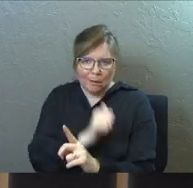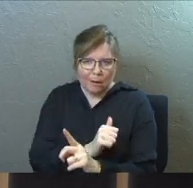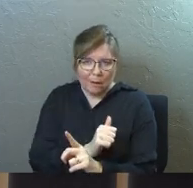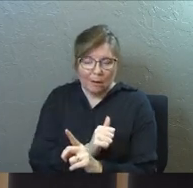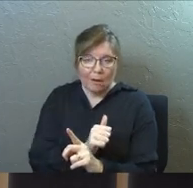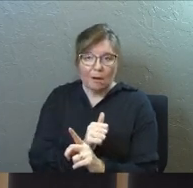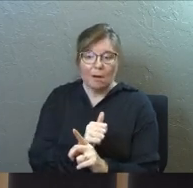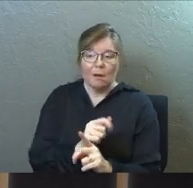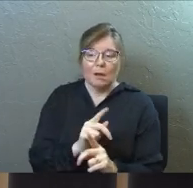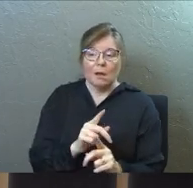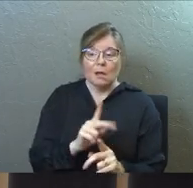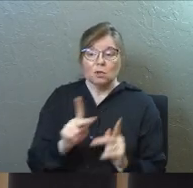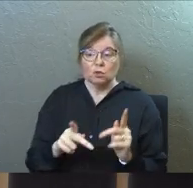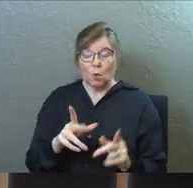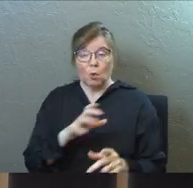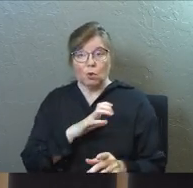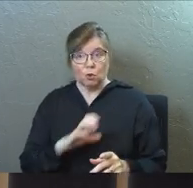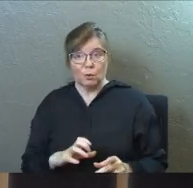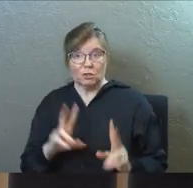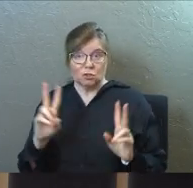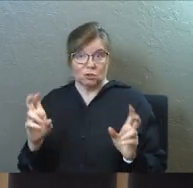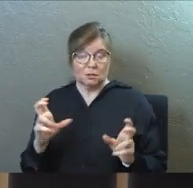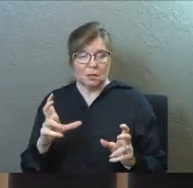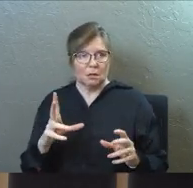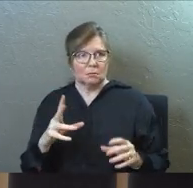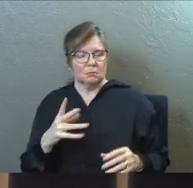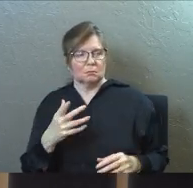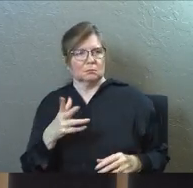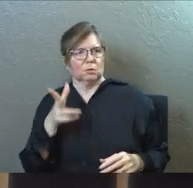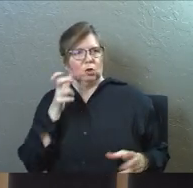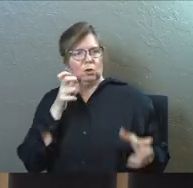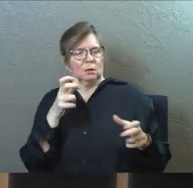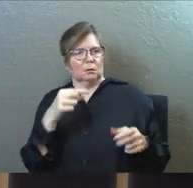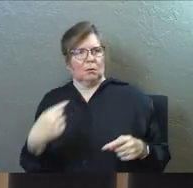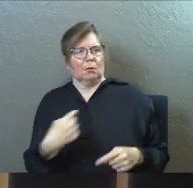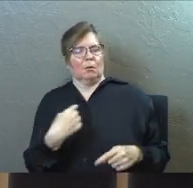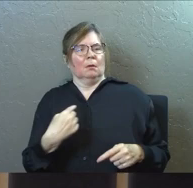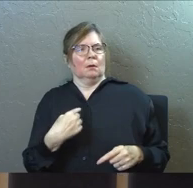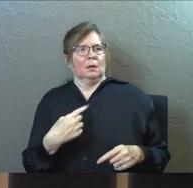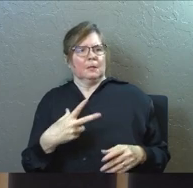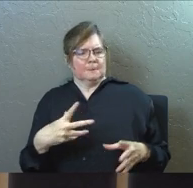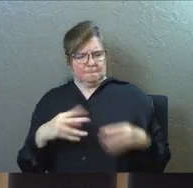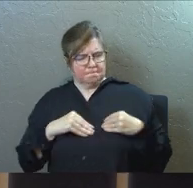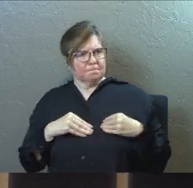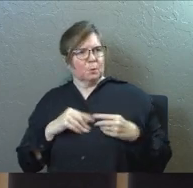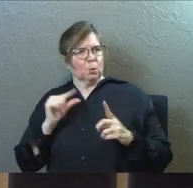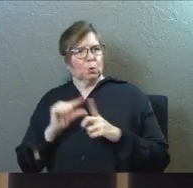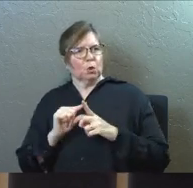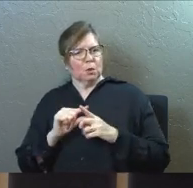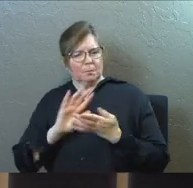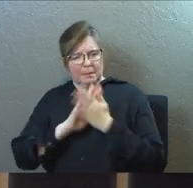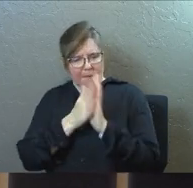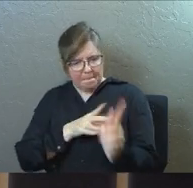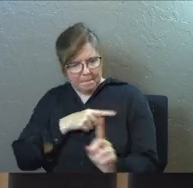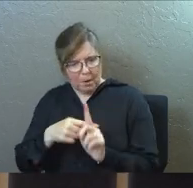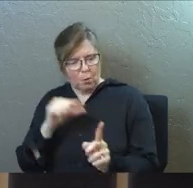but they took it as a badge of honor over time, the Christians did, and we call ourselves Christians today, amen,